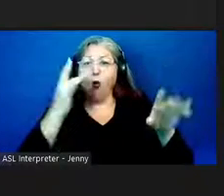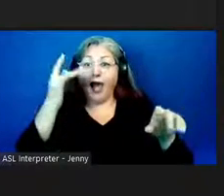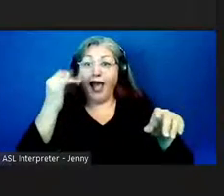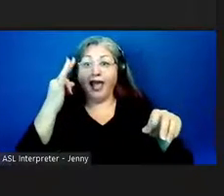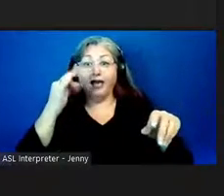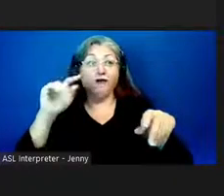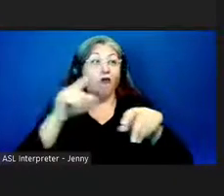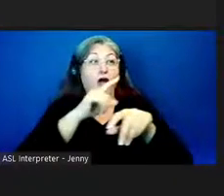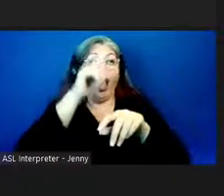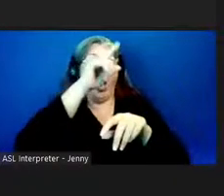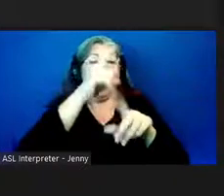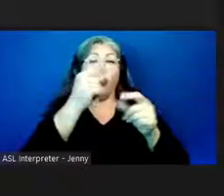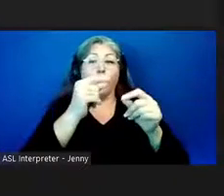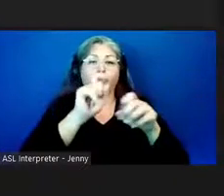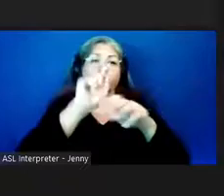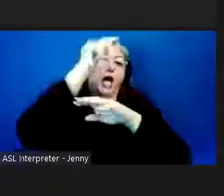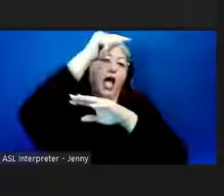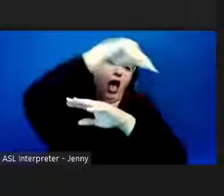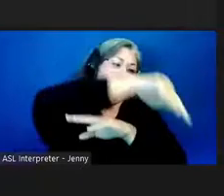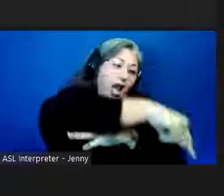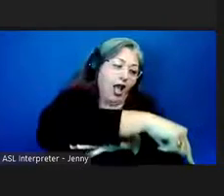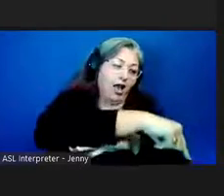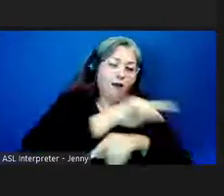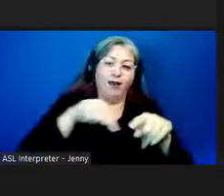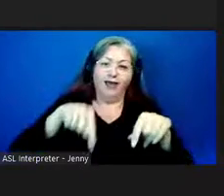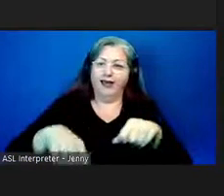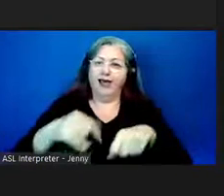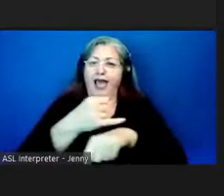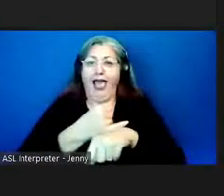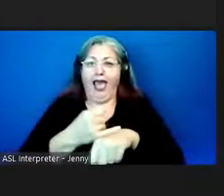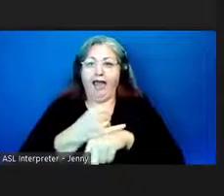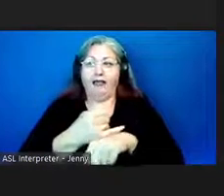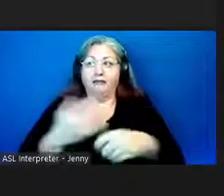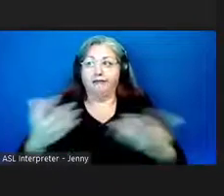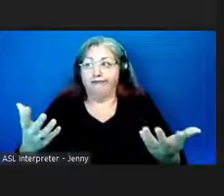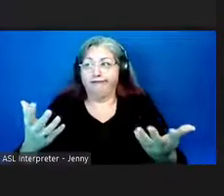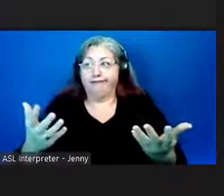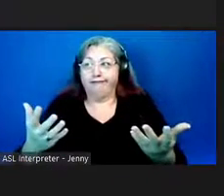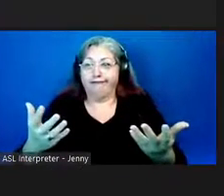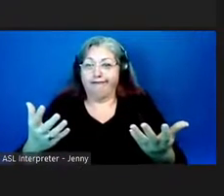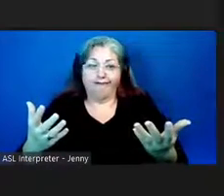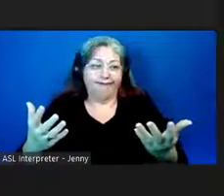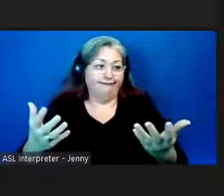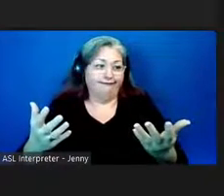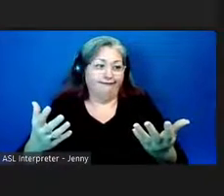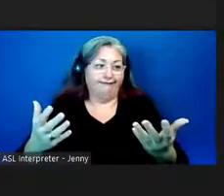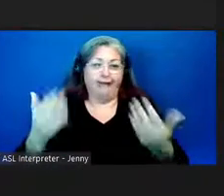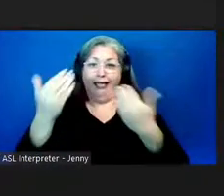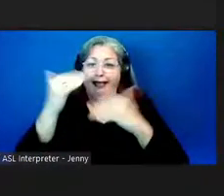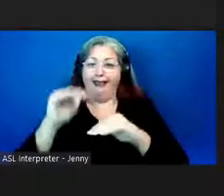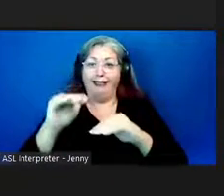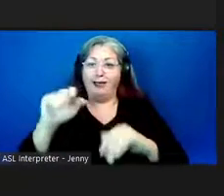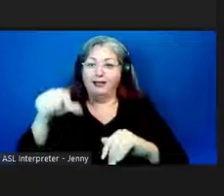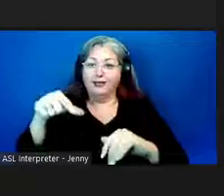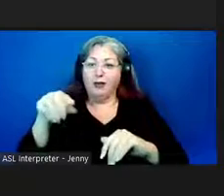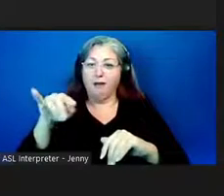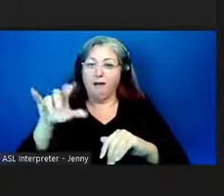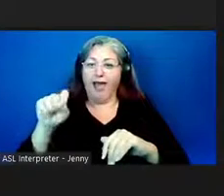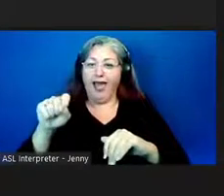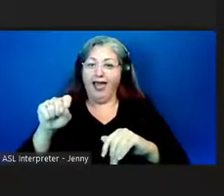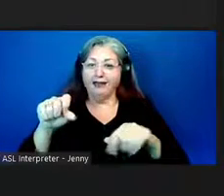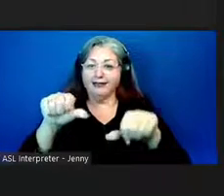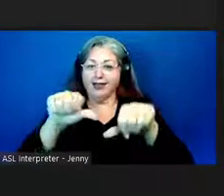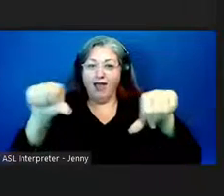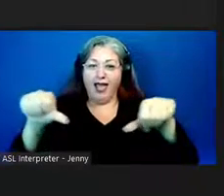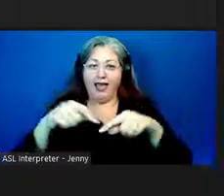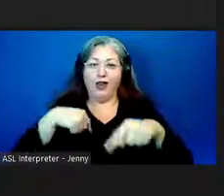to the other side where our islands are only so many square miles large you know we